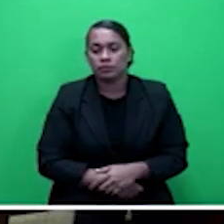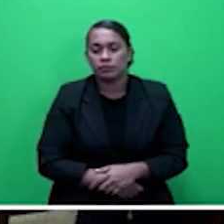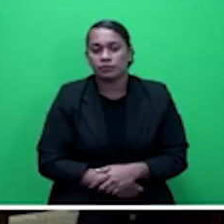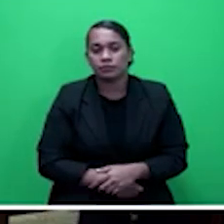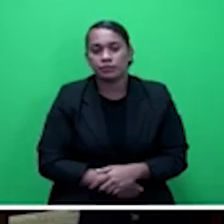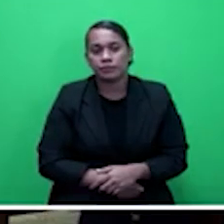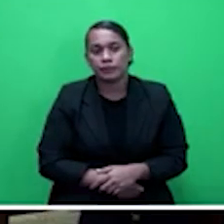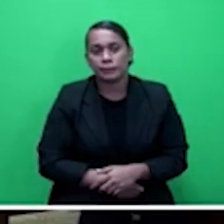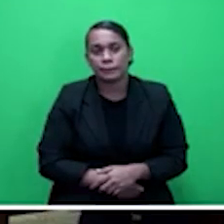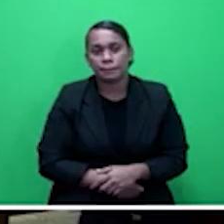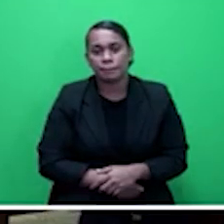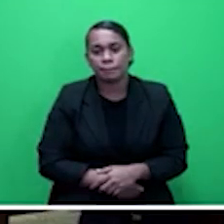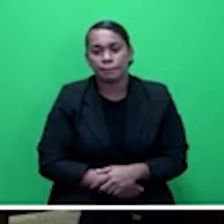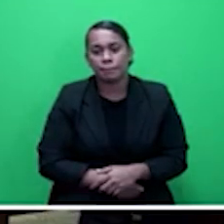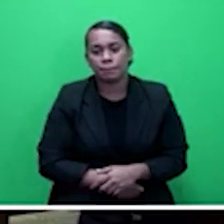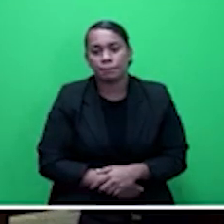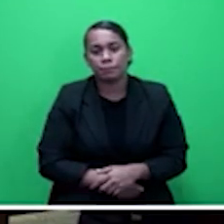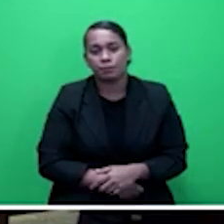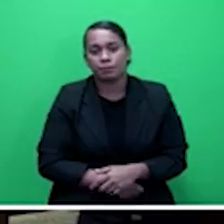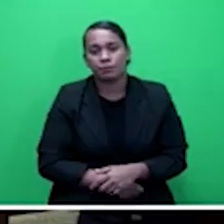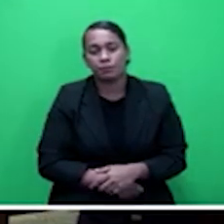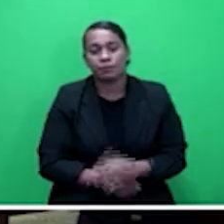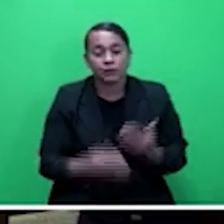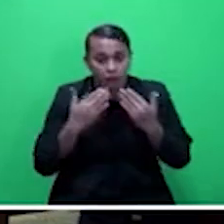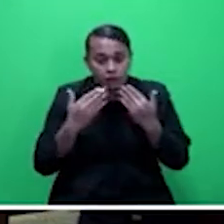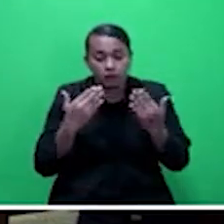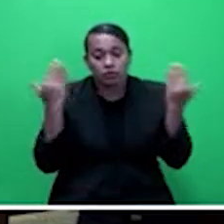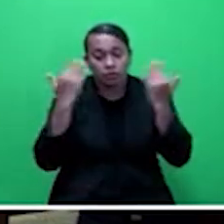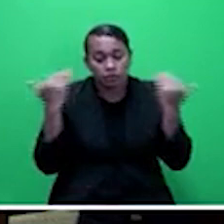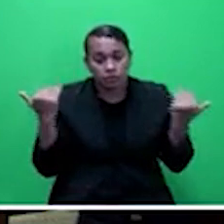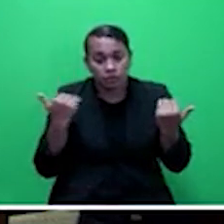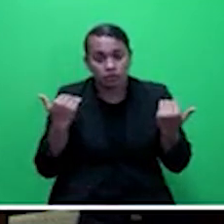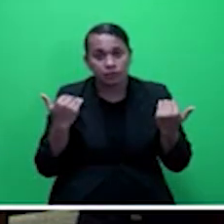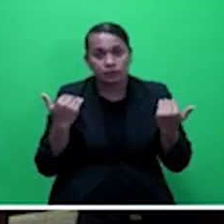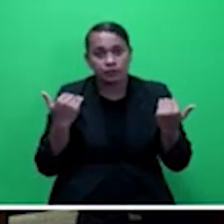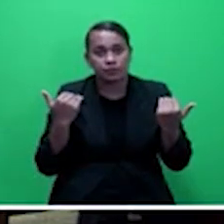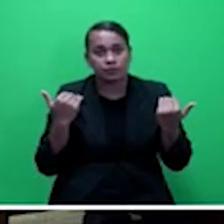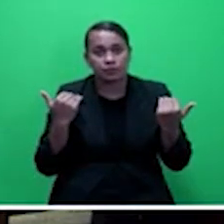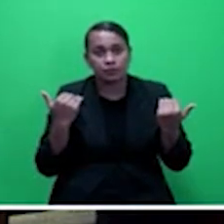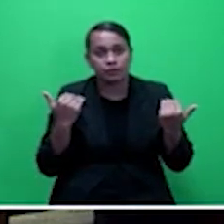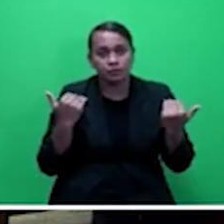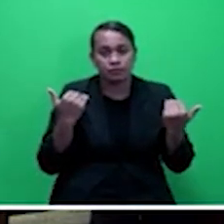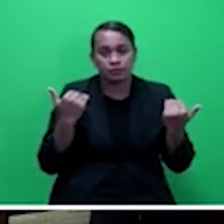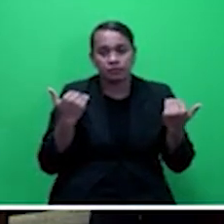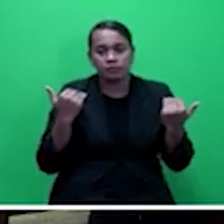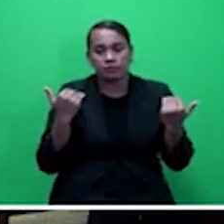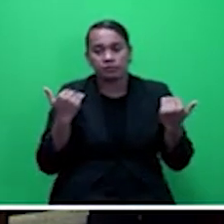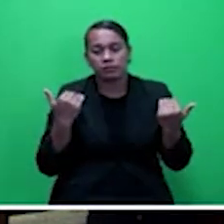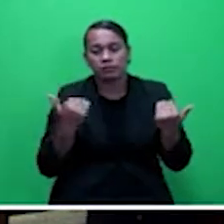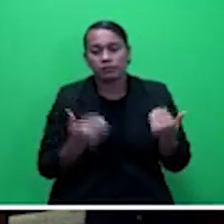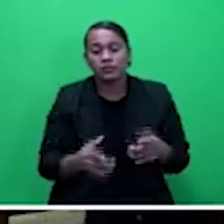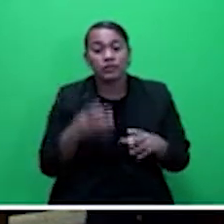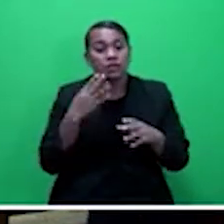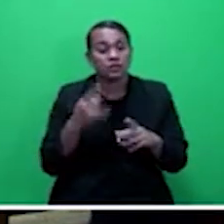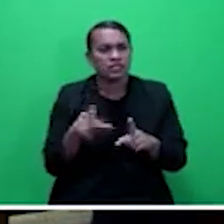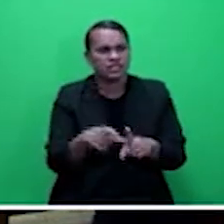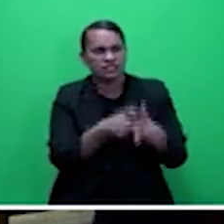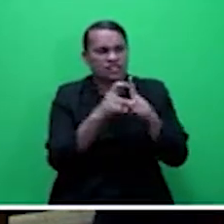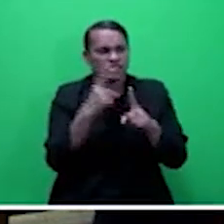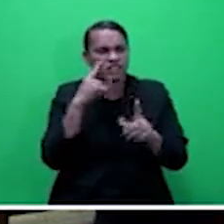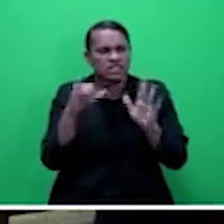Thank you, Mr Speaker. I know you had difficulty identifying me at the back, but thank you for the opportunity.